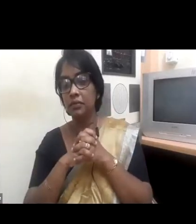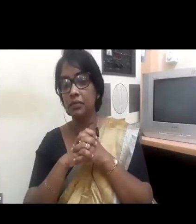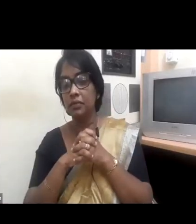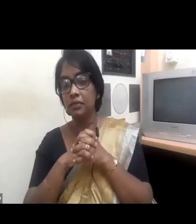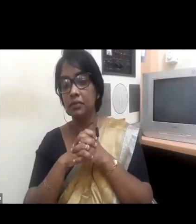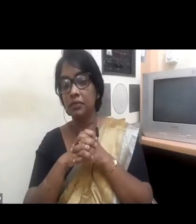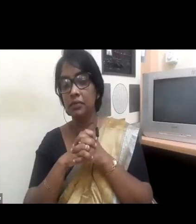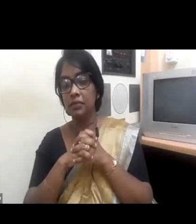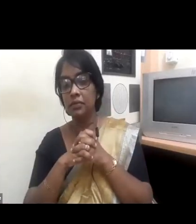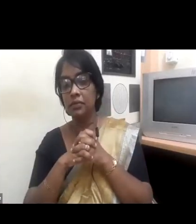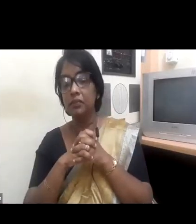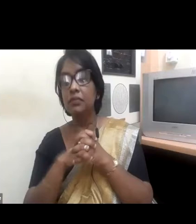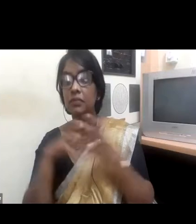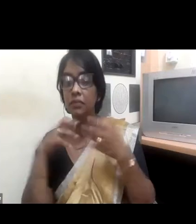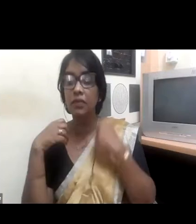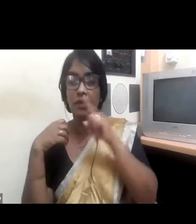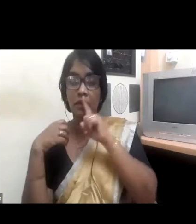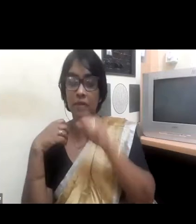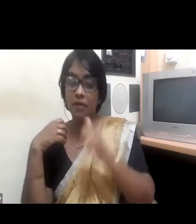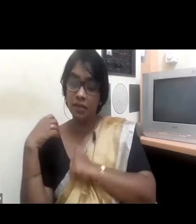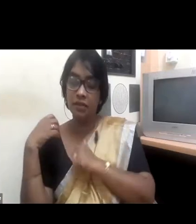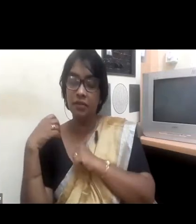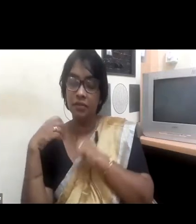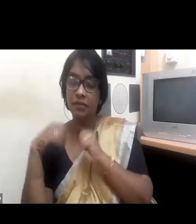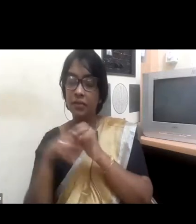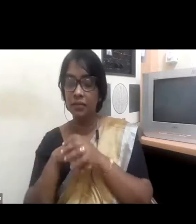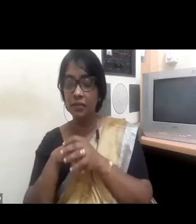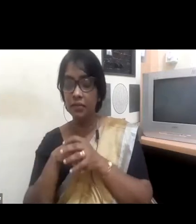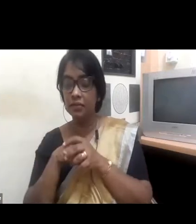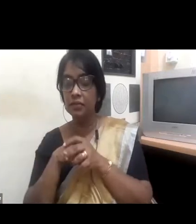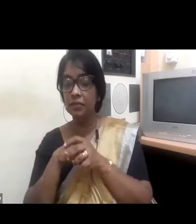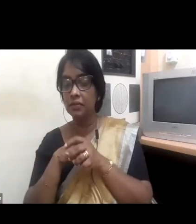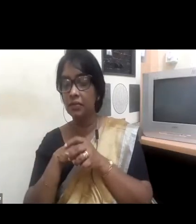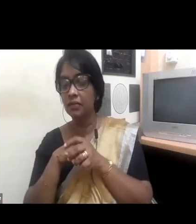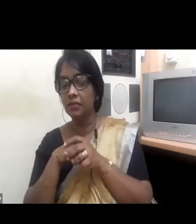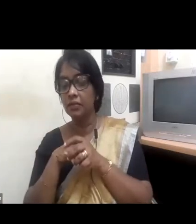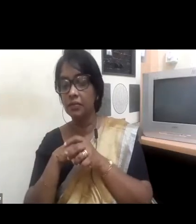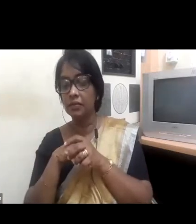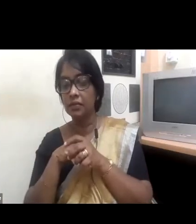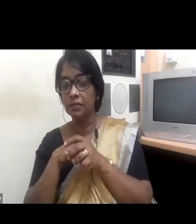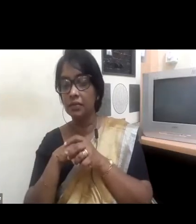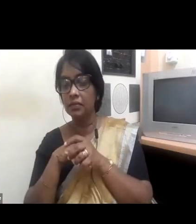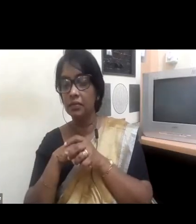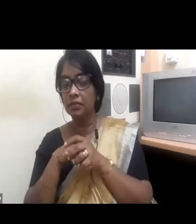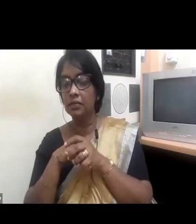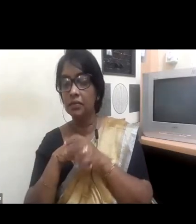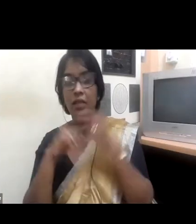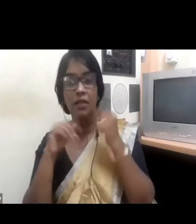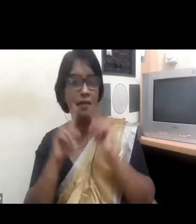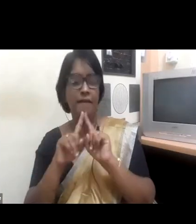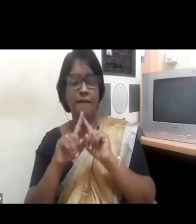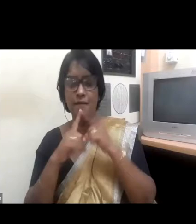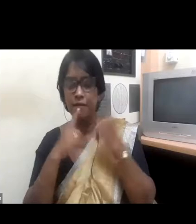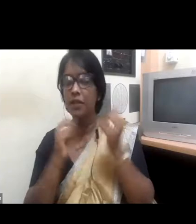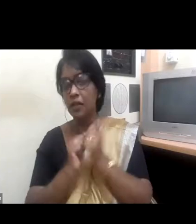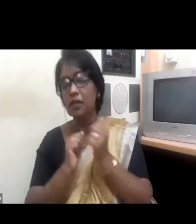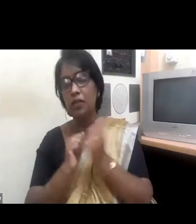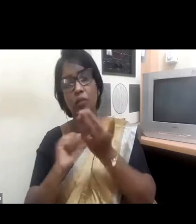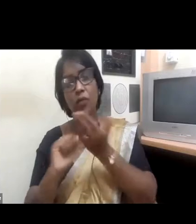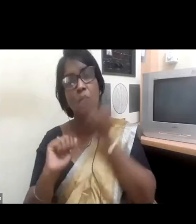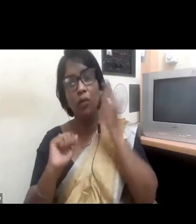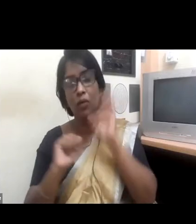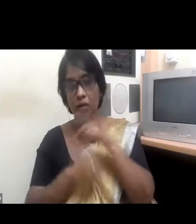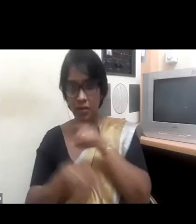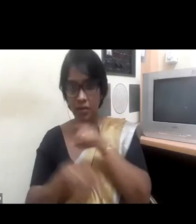that we know that change is very much possible in terms of making more pathways for women. This could include looking at the